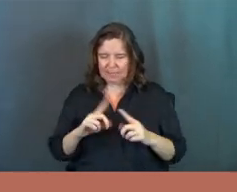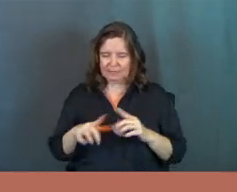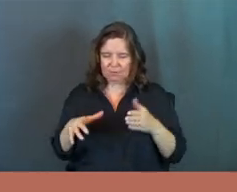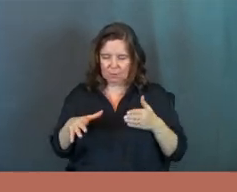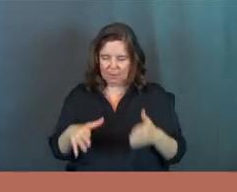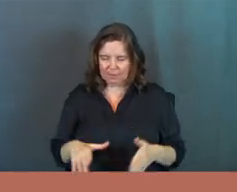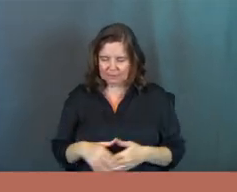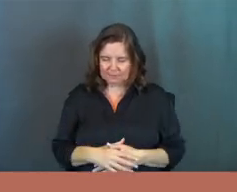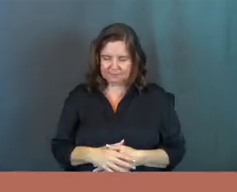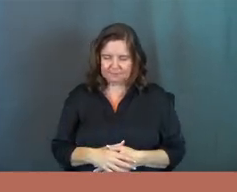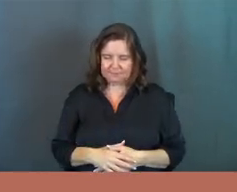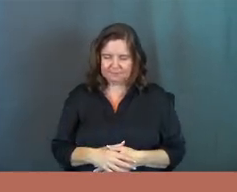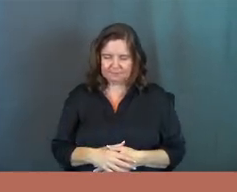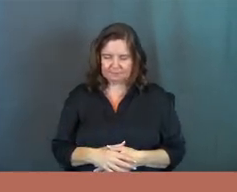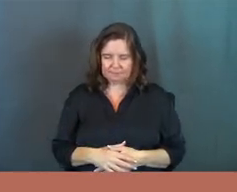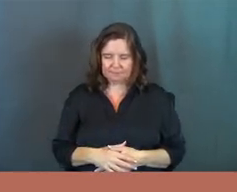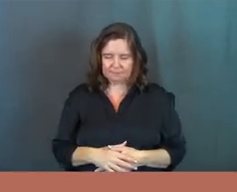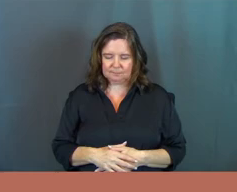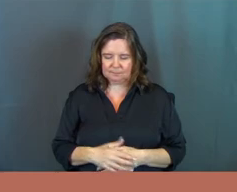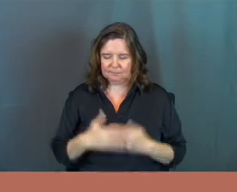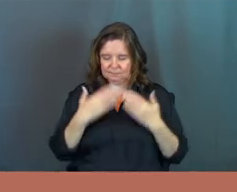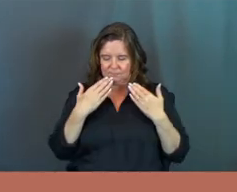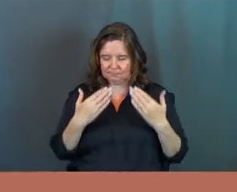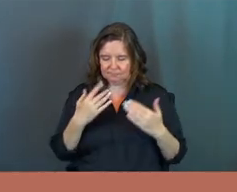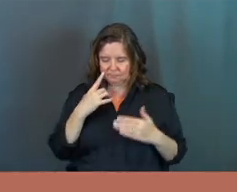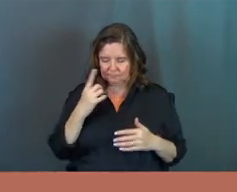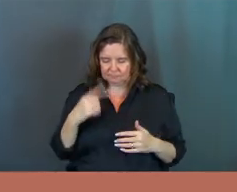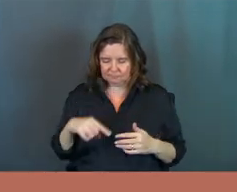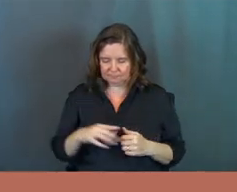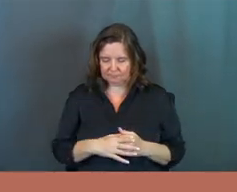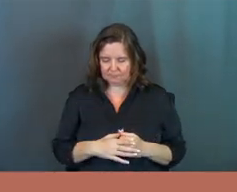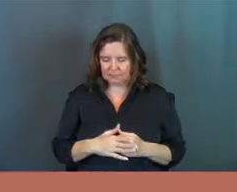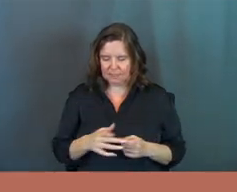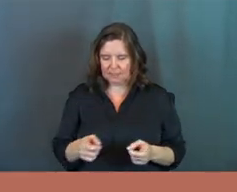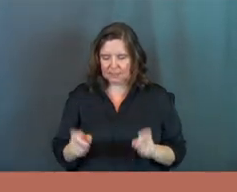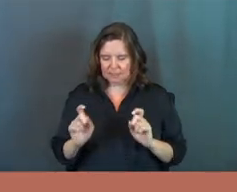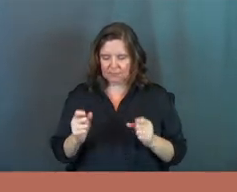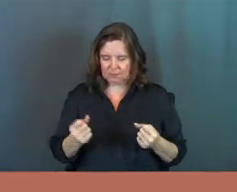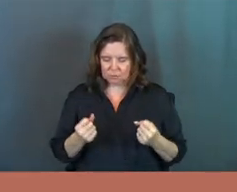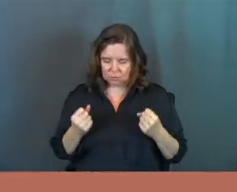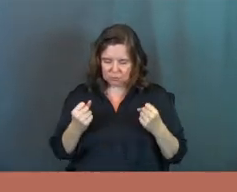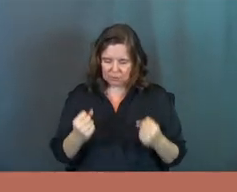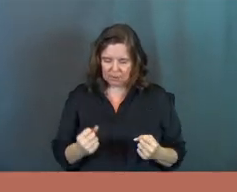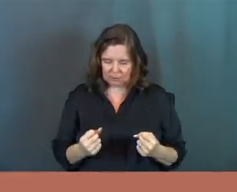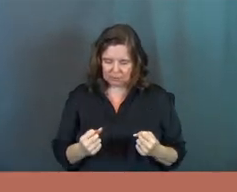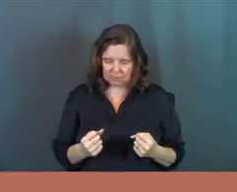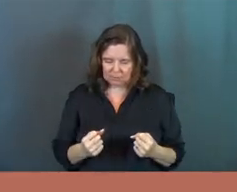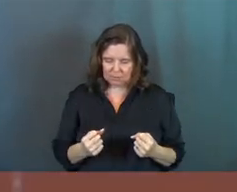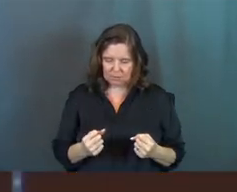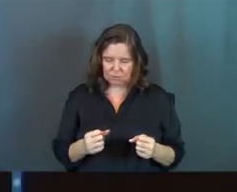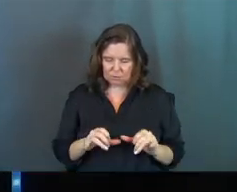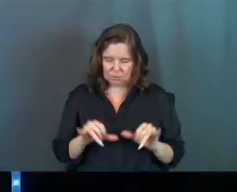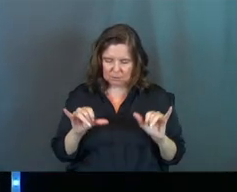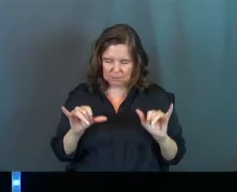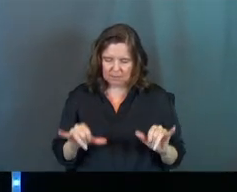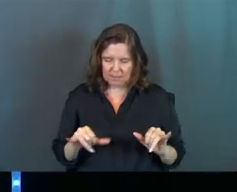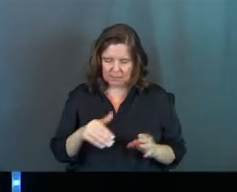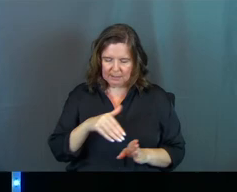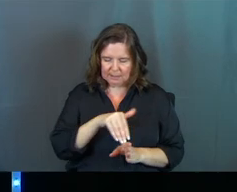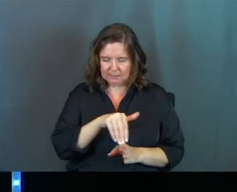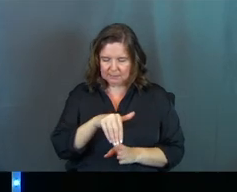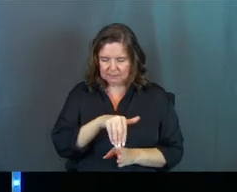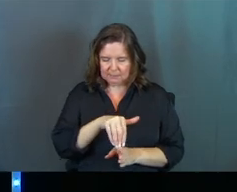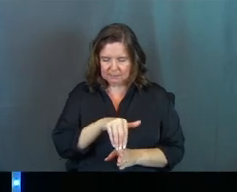of different ways. But we're thankful for them. God, give us the strength to remain in the tension